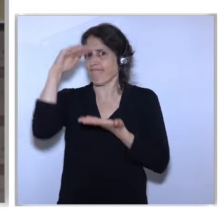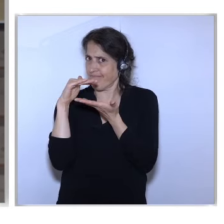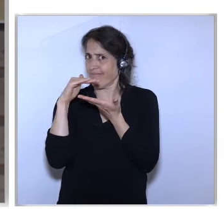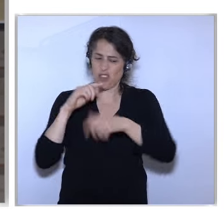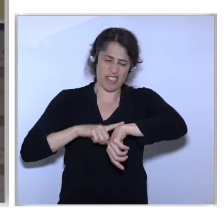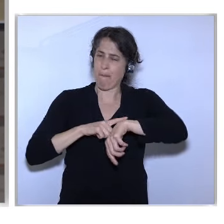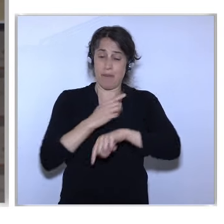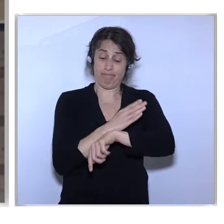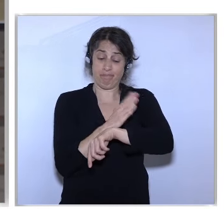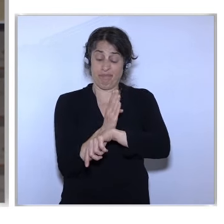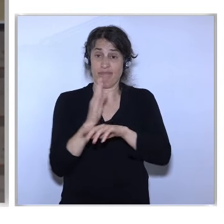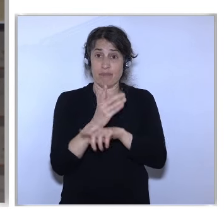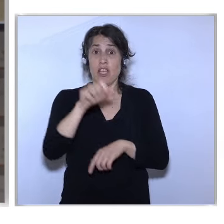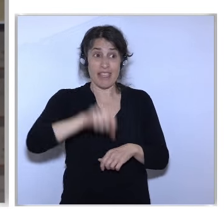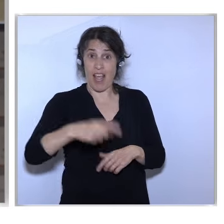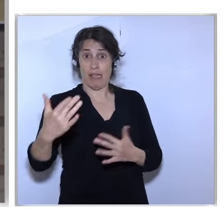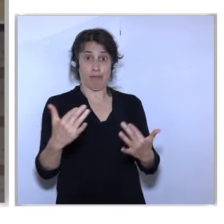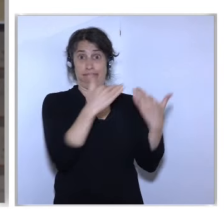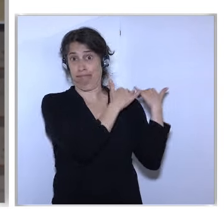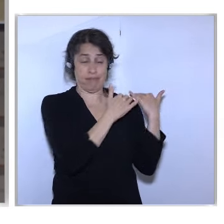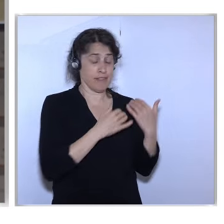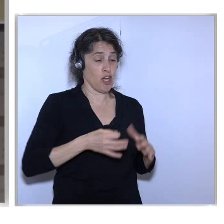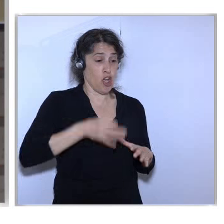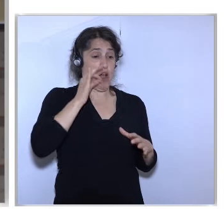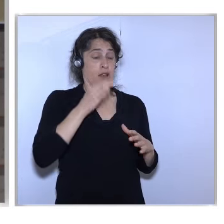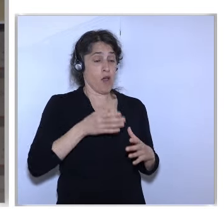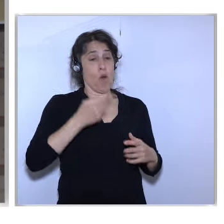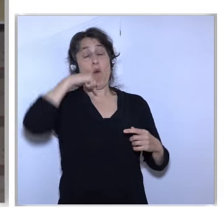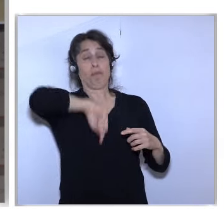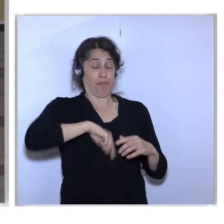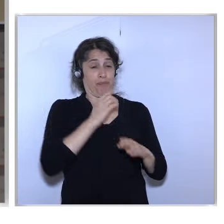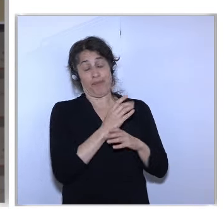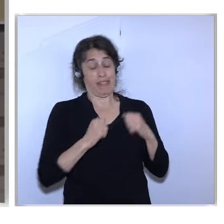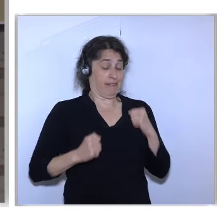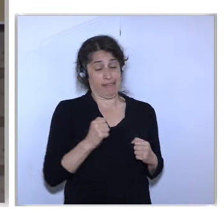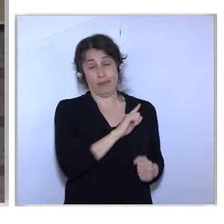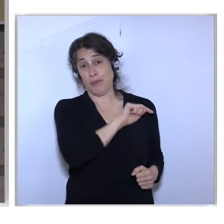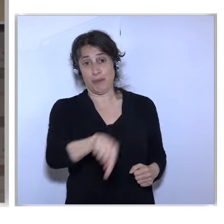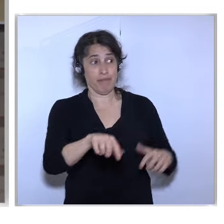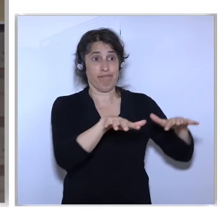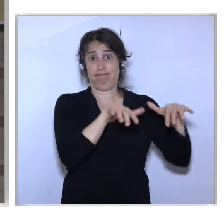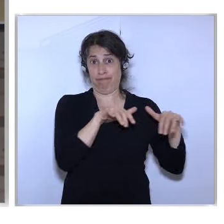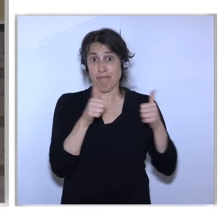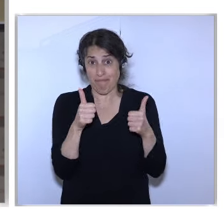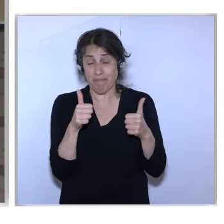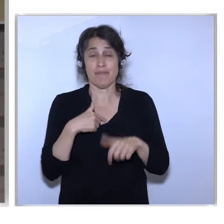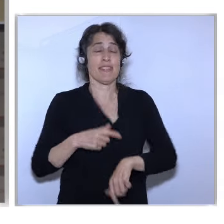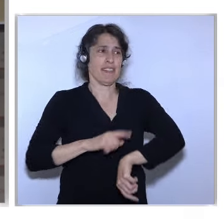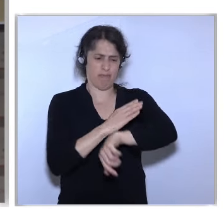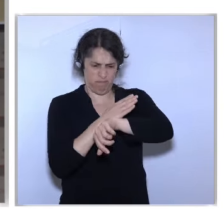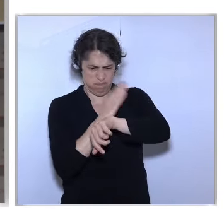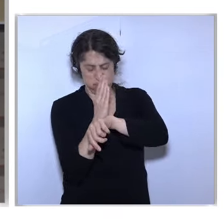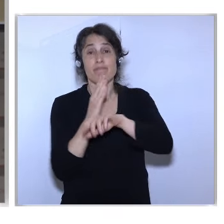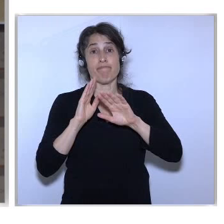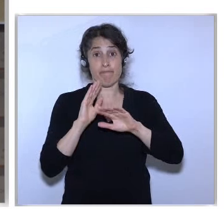To Run Out Grab A Cup Of Coffee Swig It Down And Run Back In Again So We Start Very